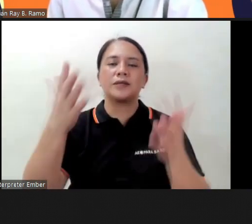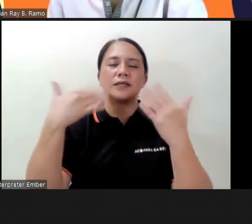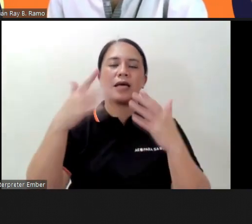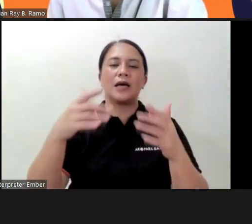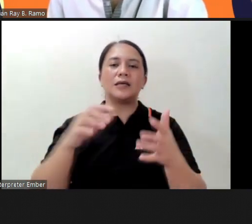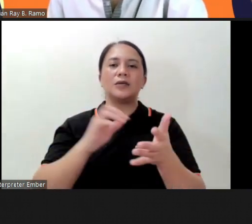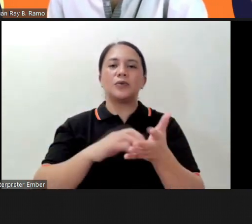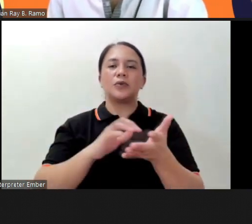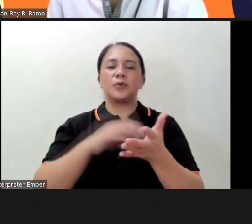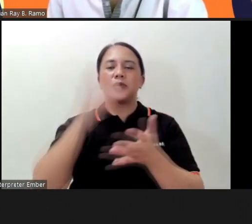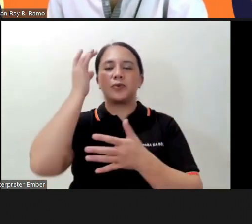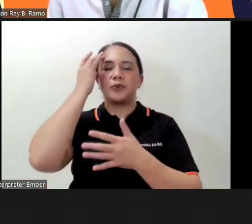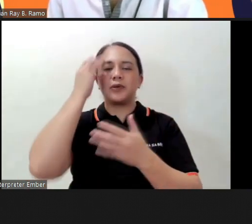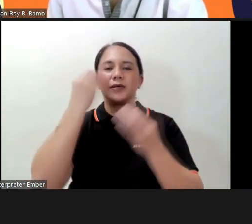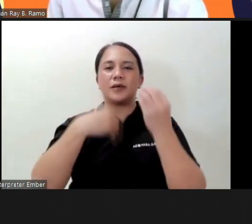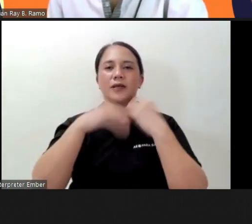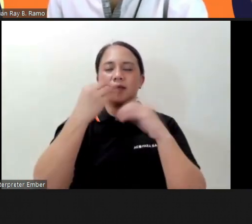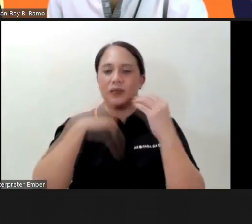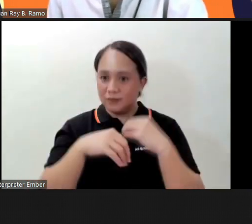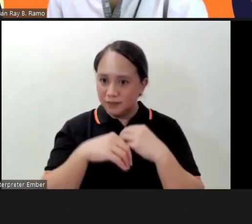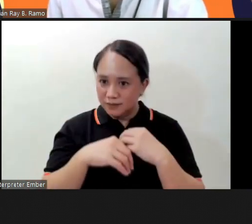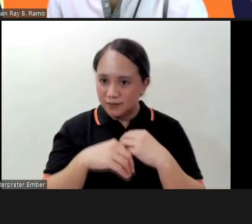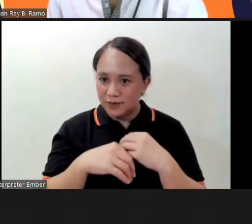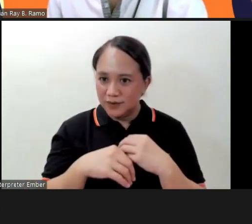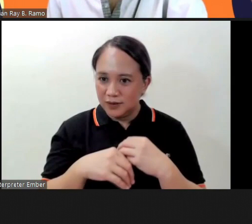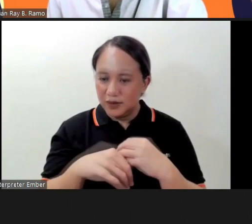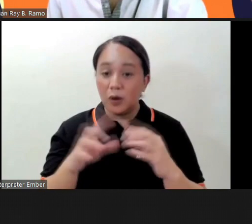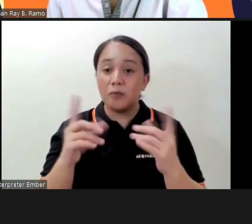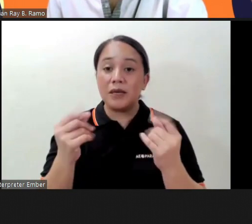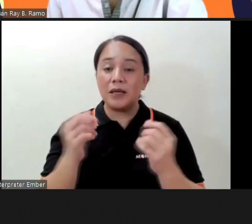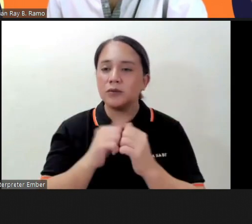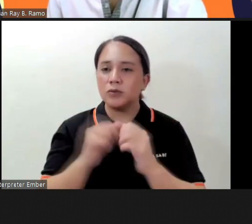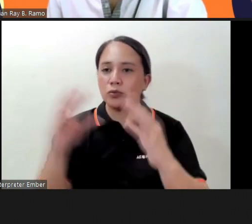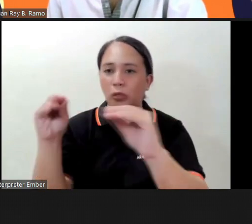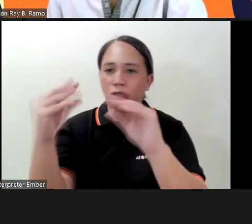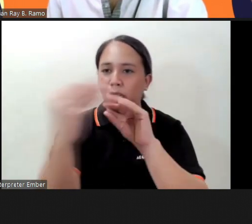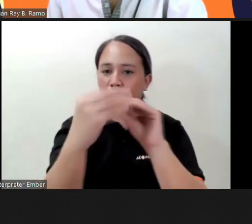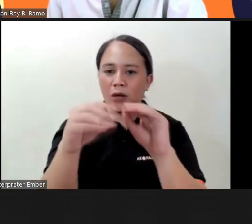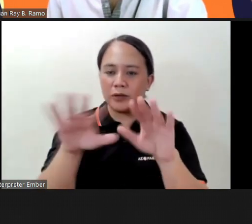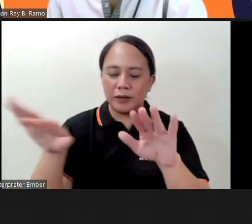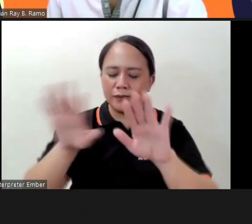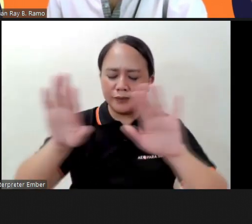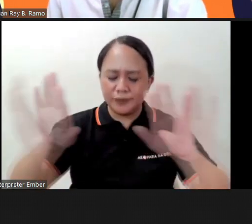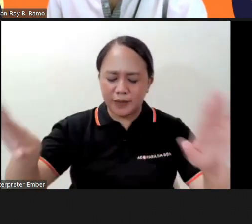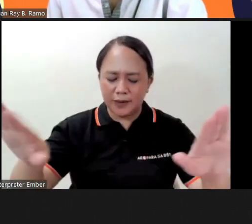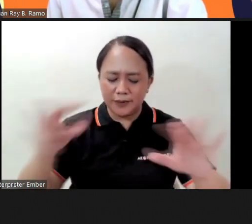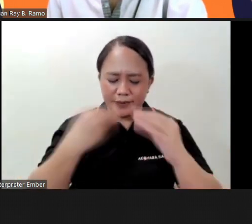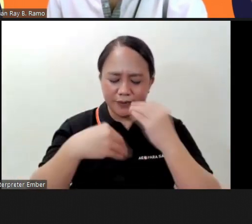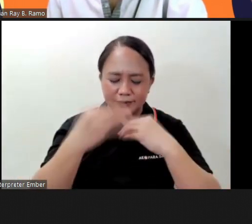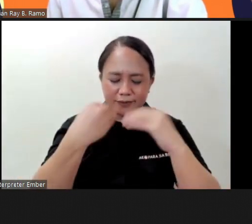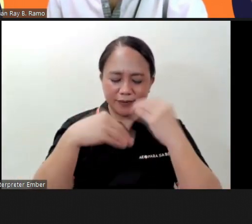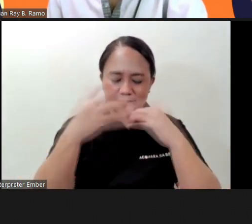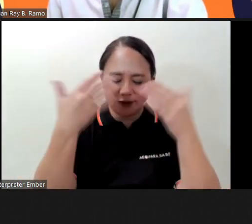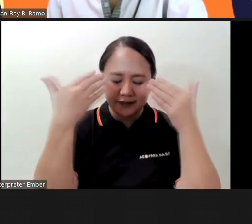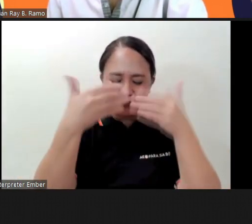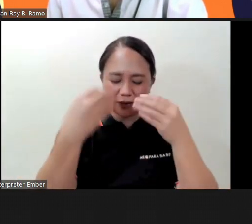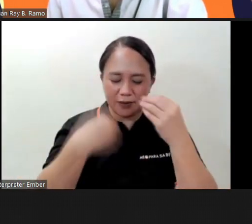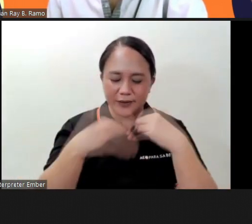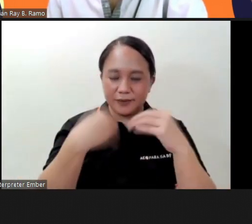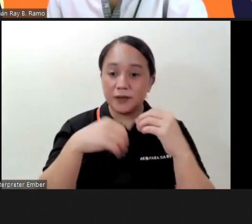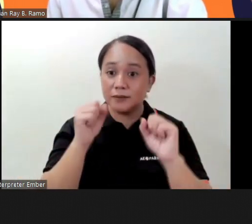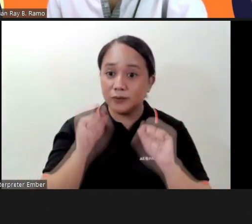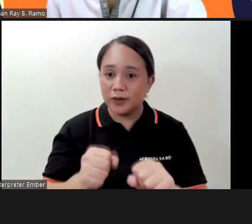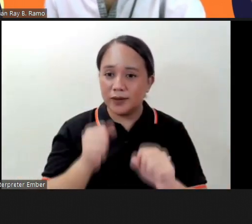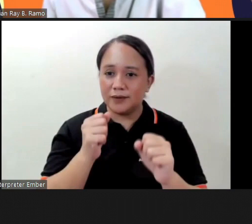mindfulness eating so you don't talk to each other and you not infect each other so those are things that you can do every day